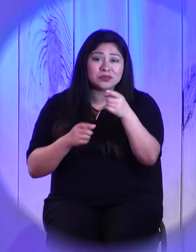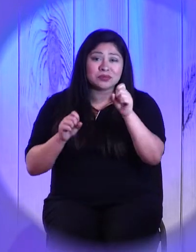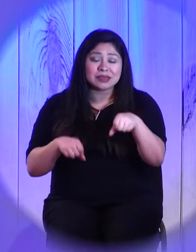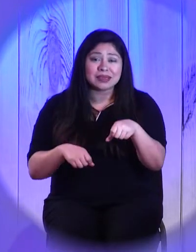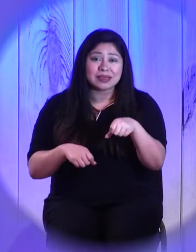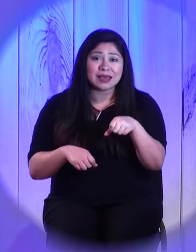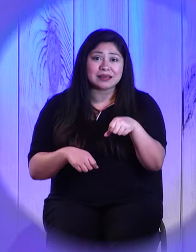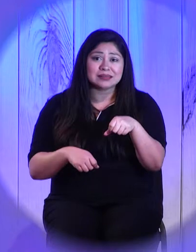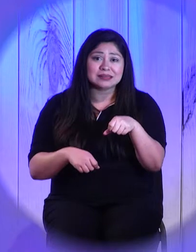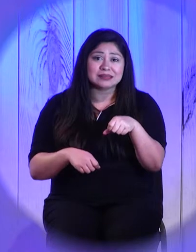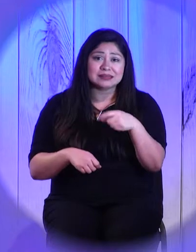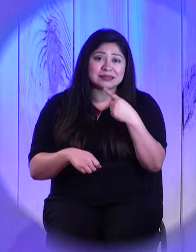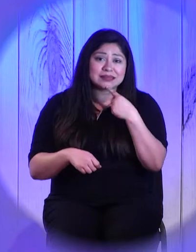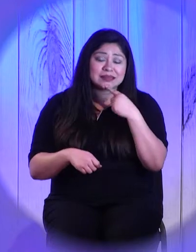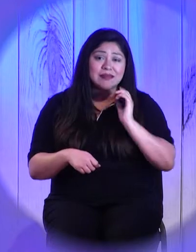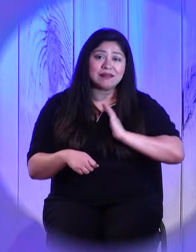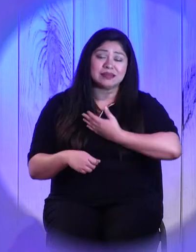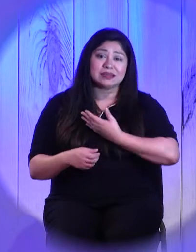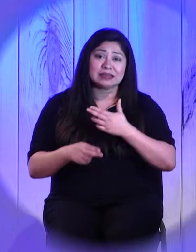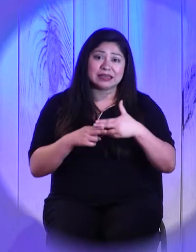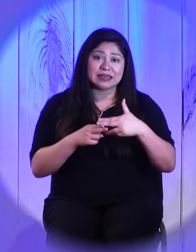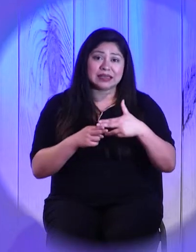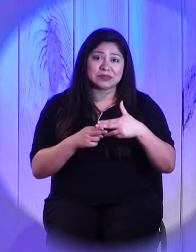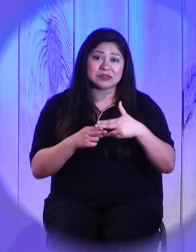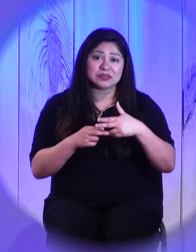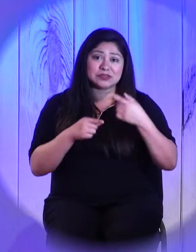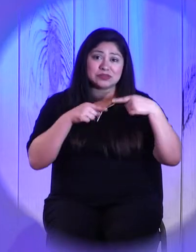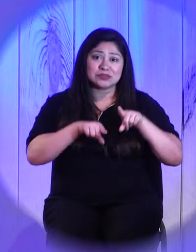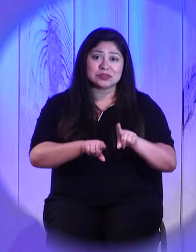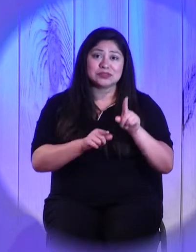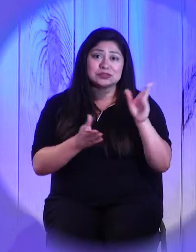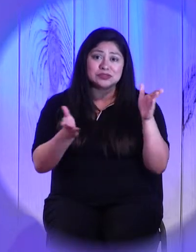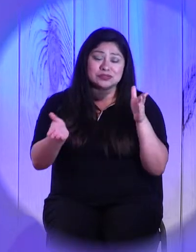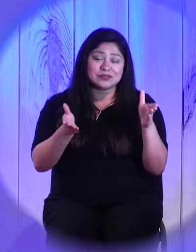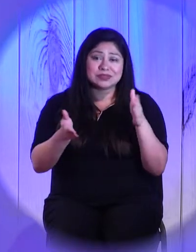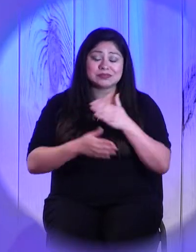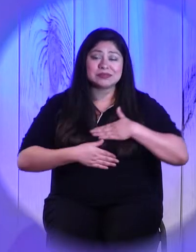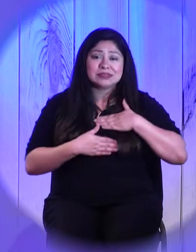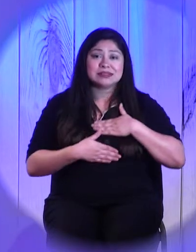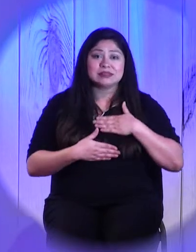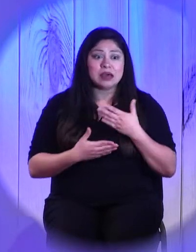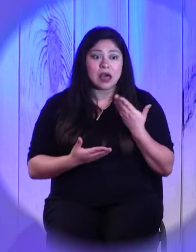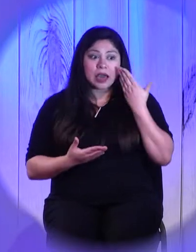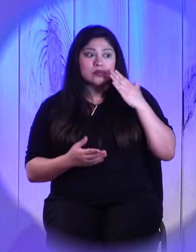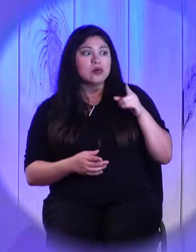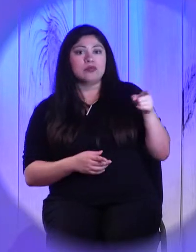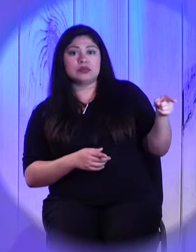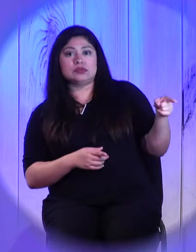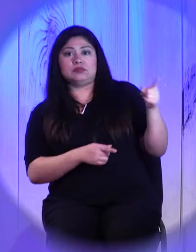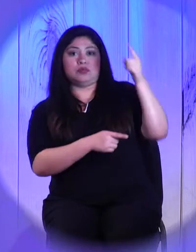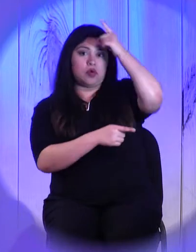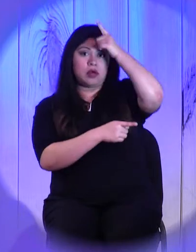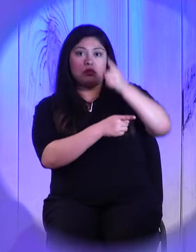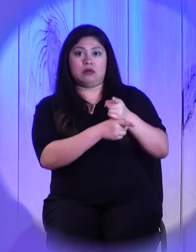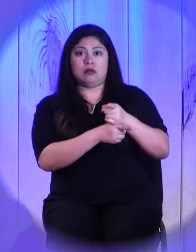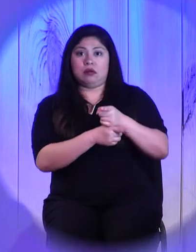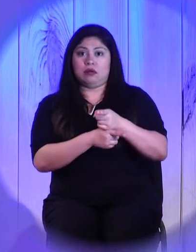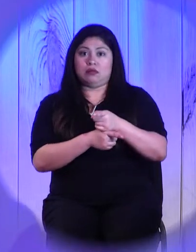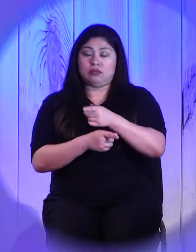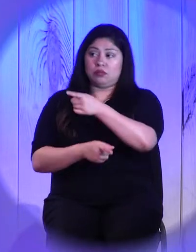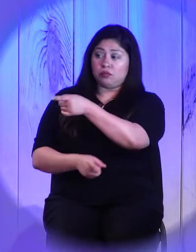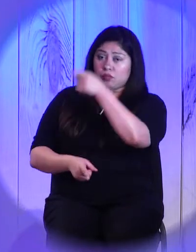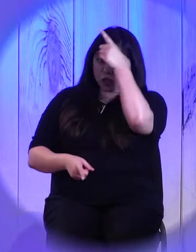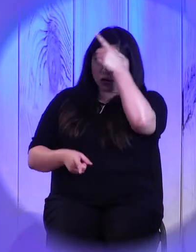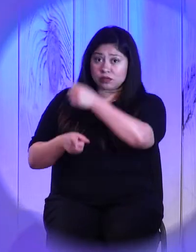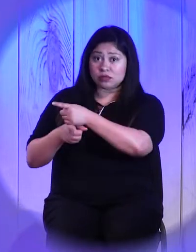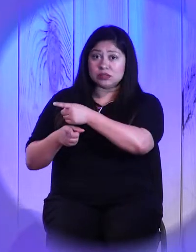I didn't know what to do. I didn't, again, didn't know any of these people. I didn't know this brother even existed. The brother in charge of